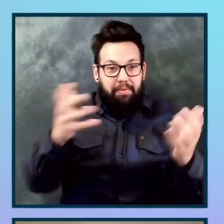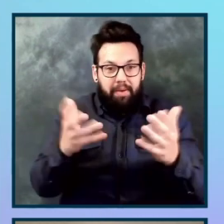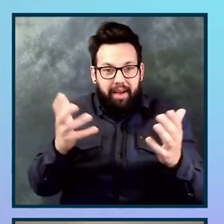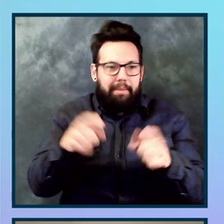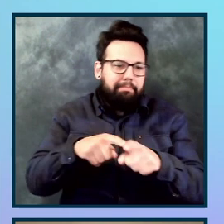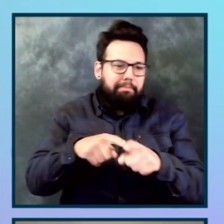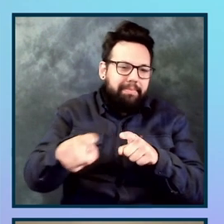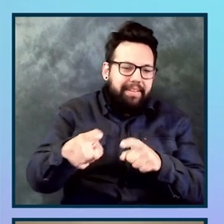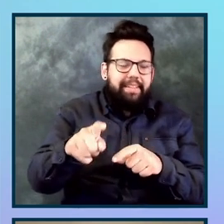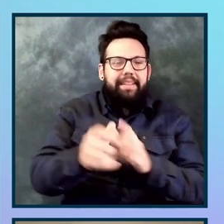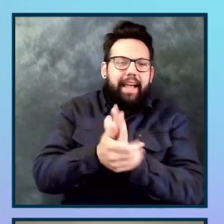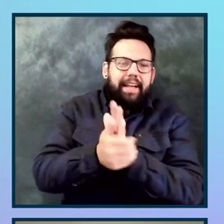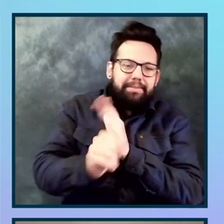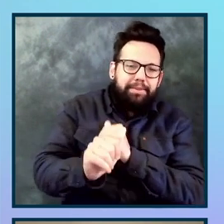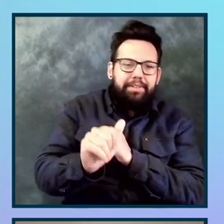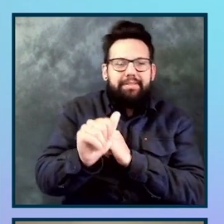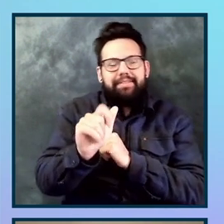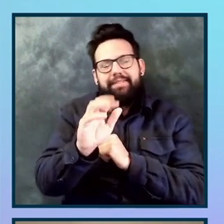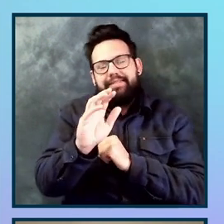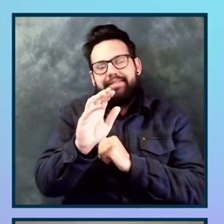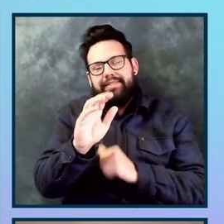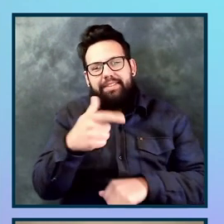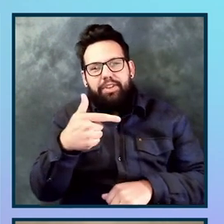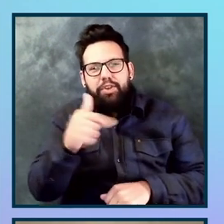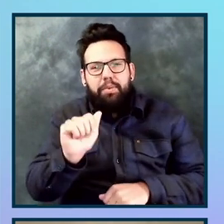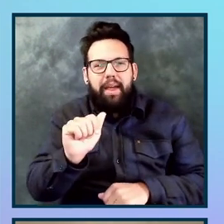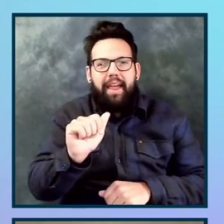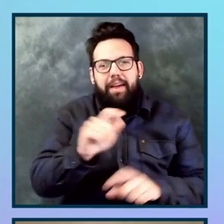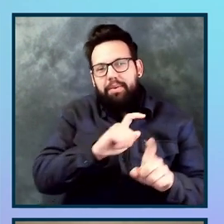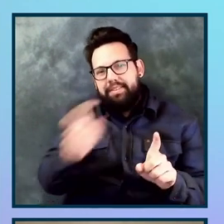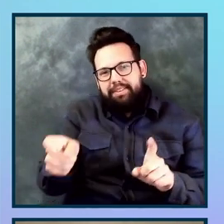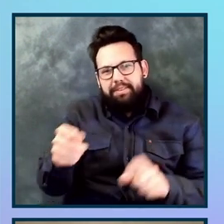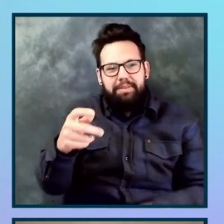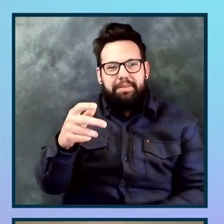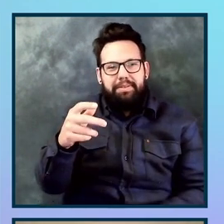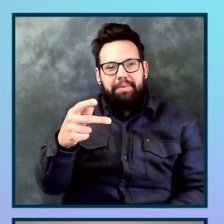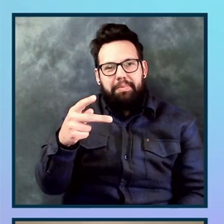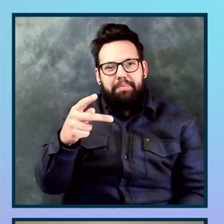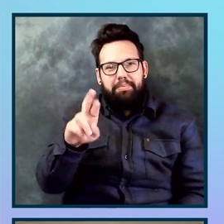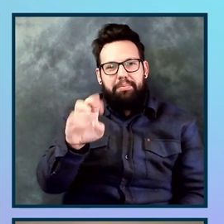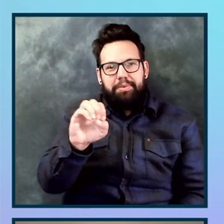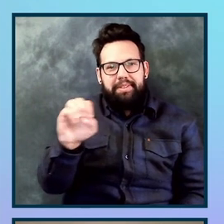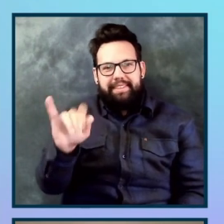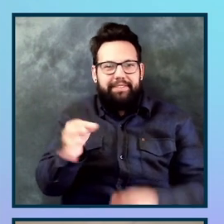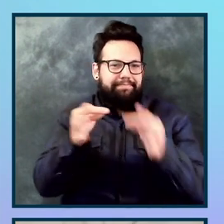on, maybe. Um, and I will pass it back to Preeti. All right.